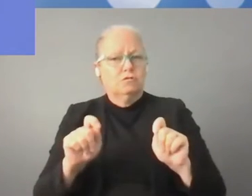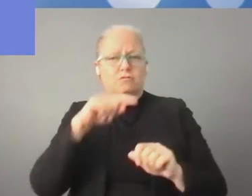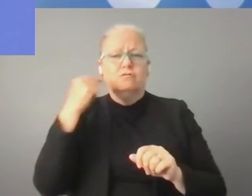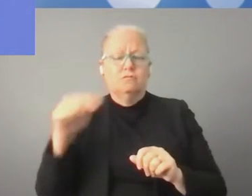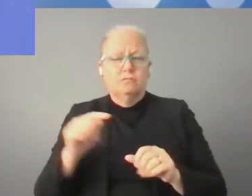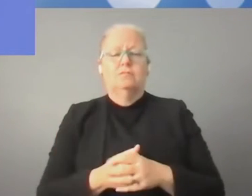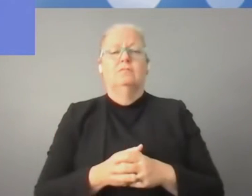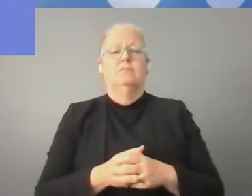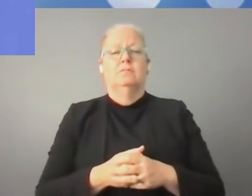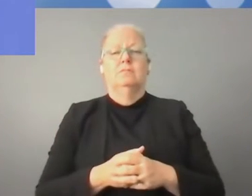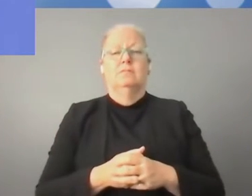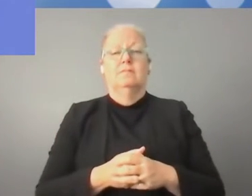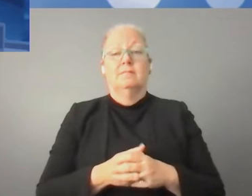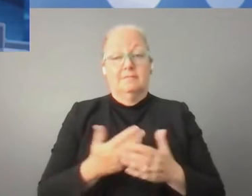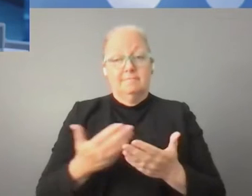ready?